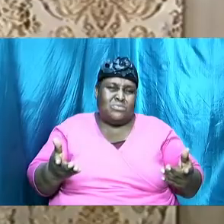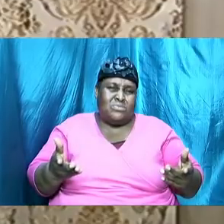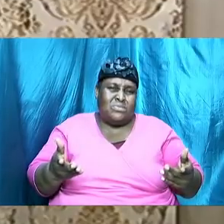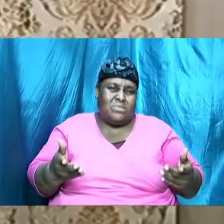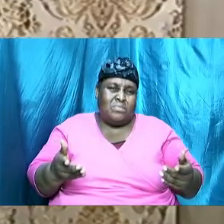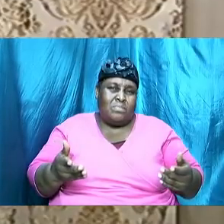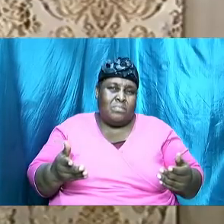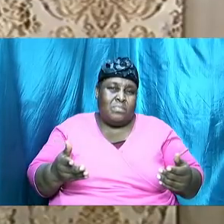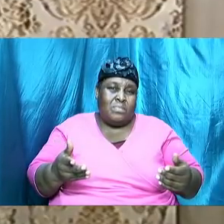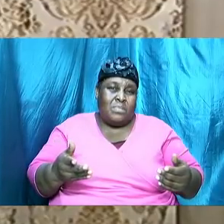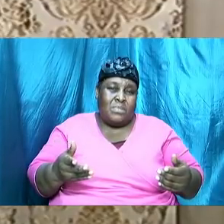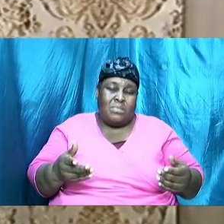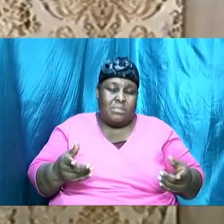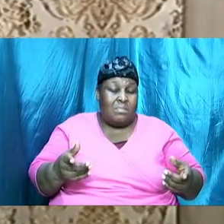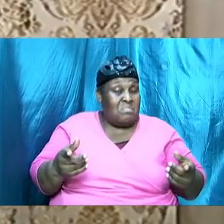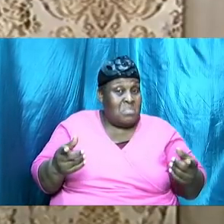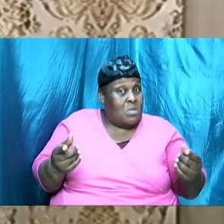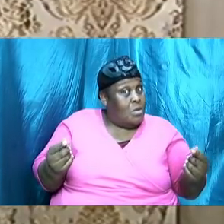really do that?